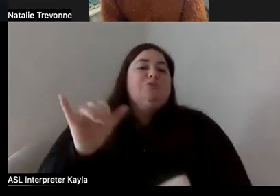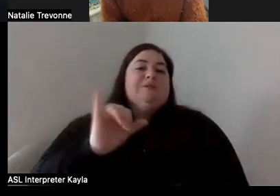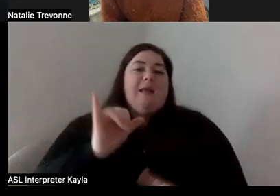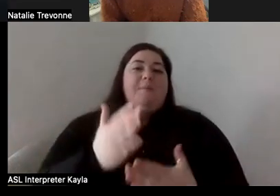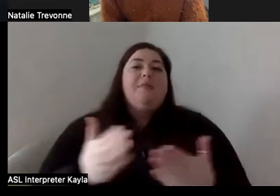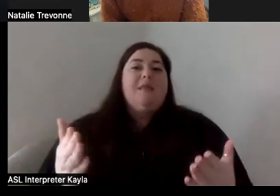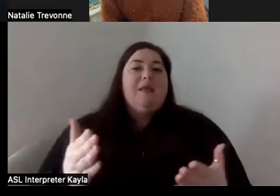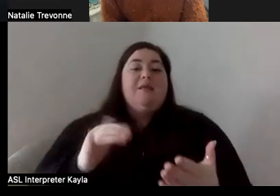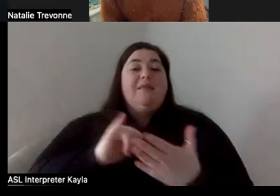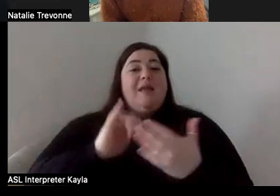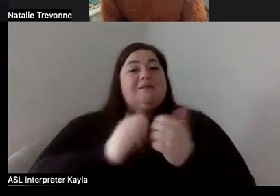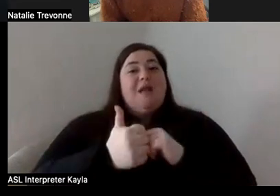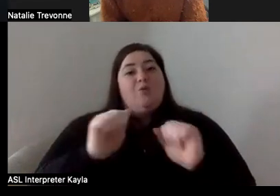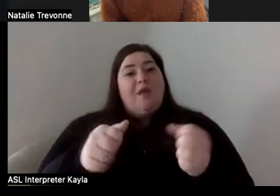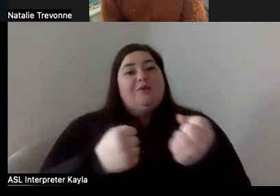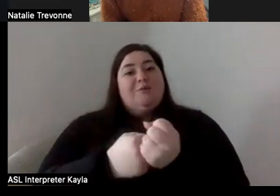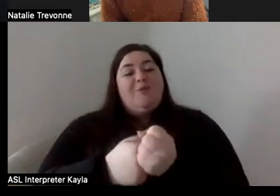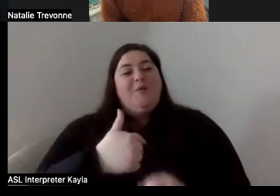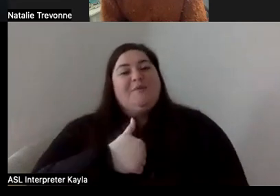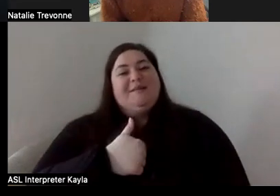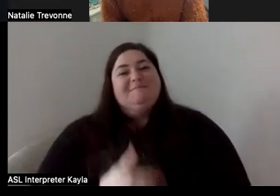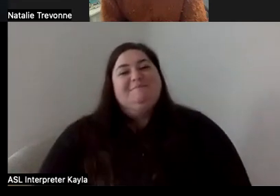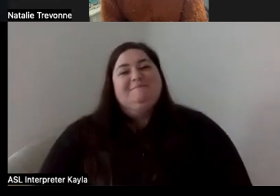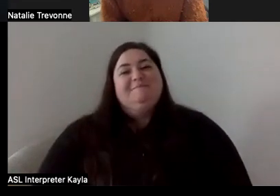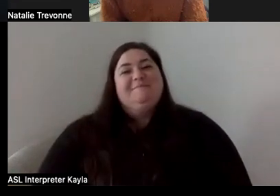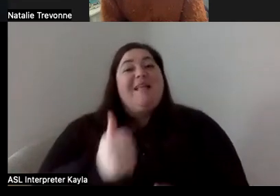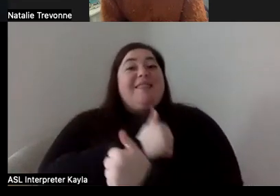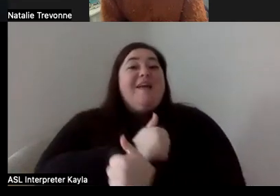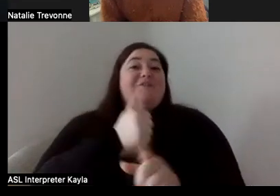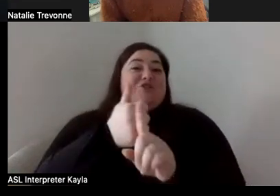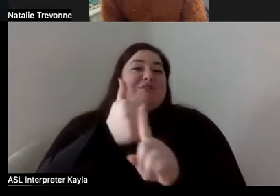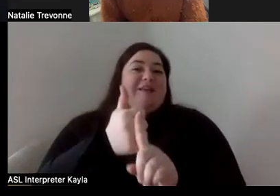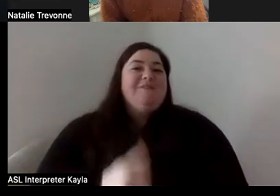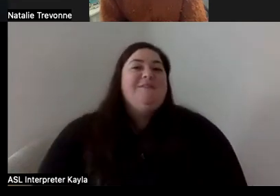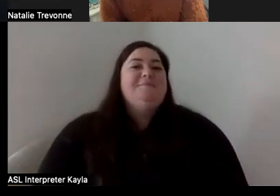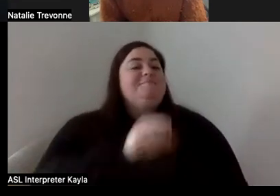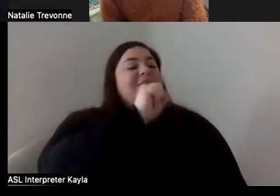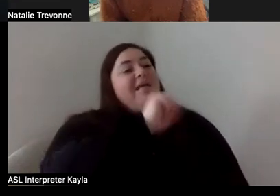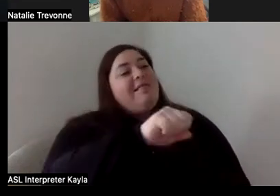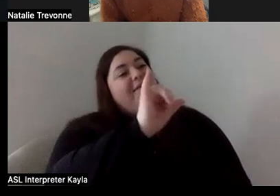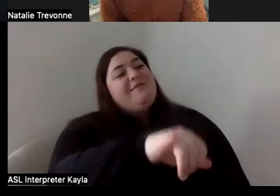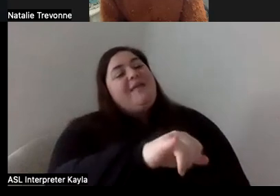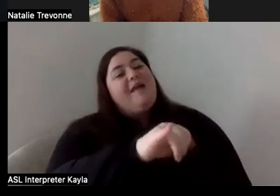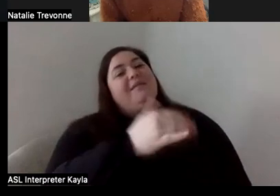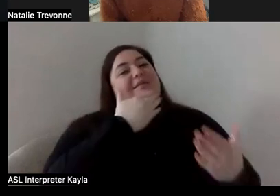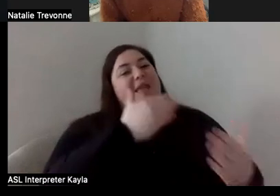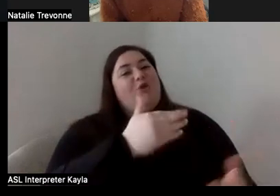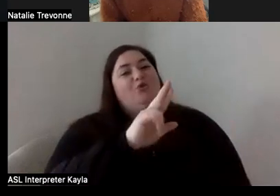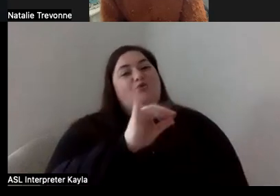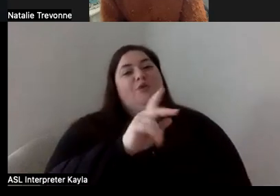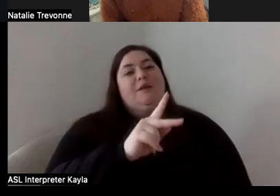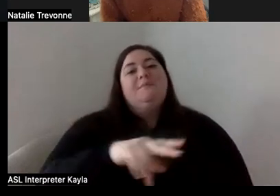so that's how you'll support me. By loving yourself. I love that. That's so beautiful. Thank you, Rick.